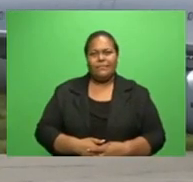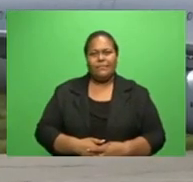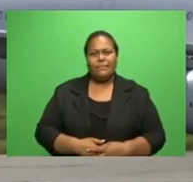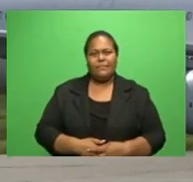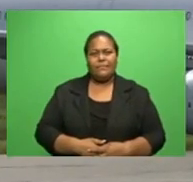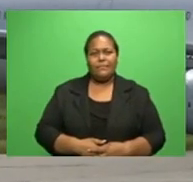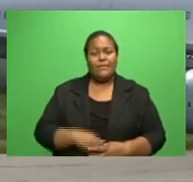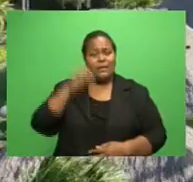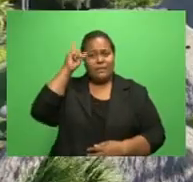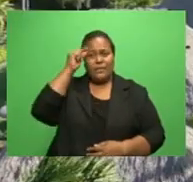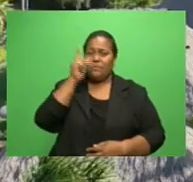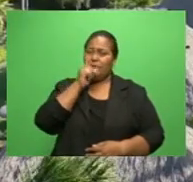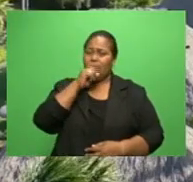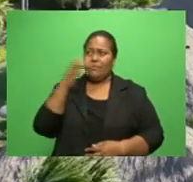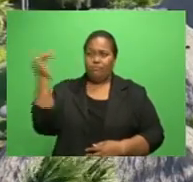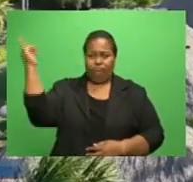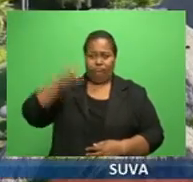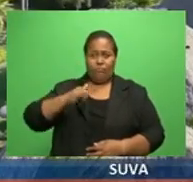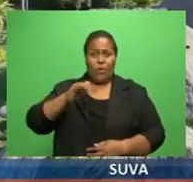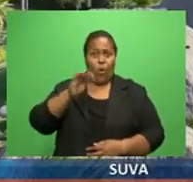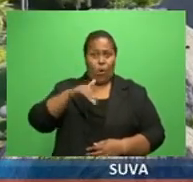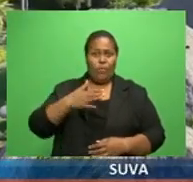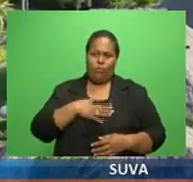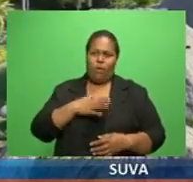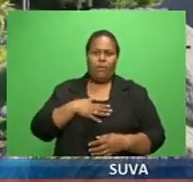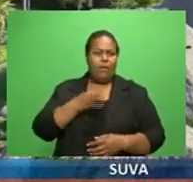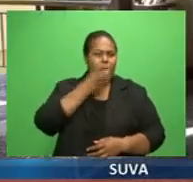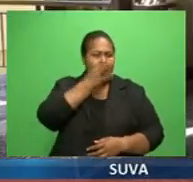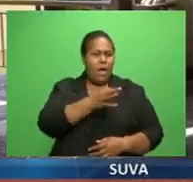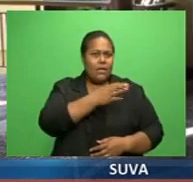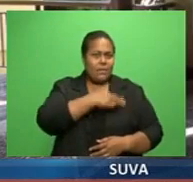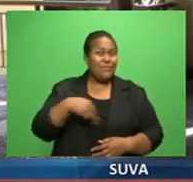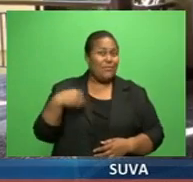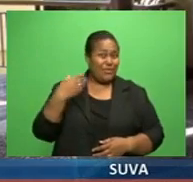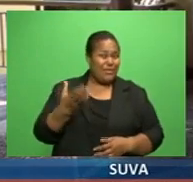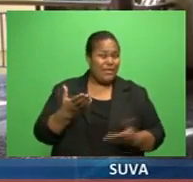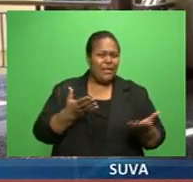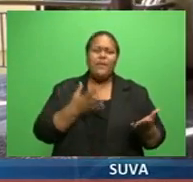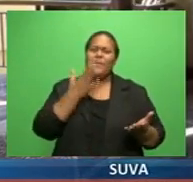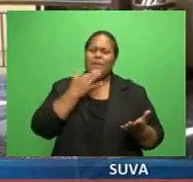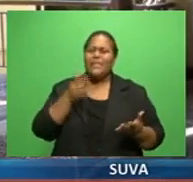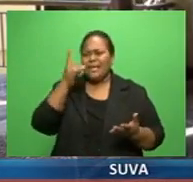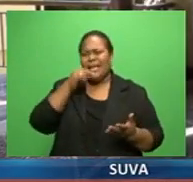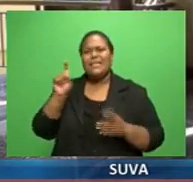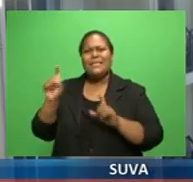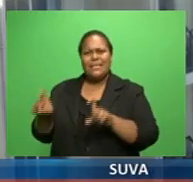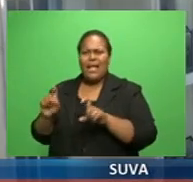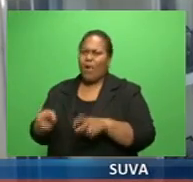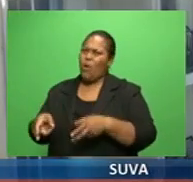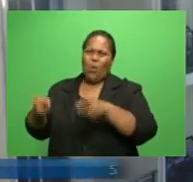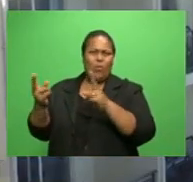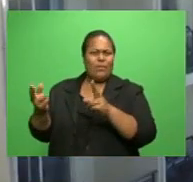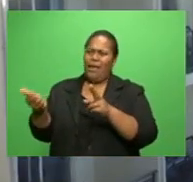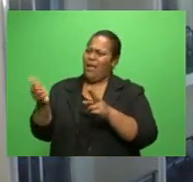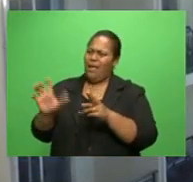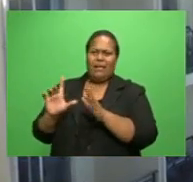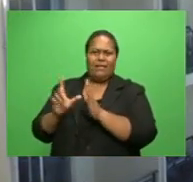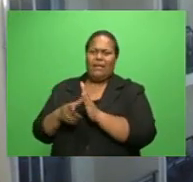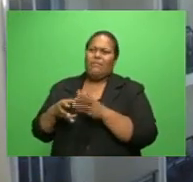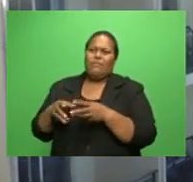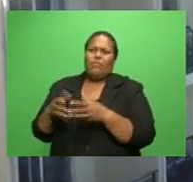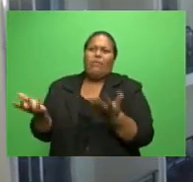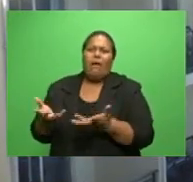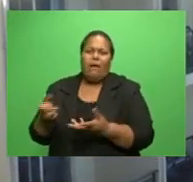returning home have requested the health ministry to stay at villas, hotels and resorts of their choice at the expense during the 14-day